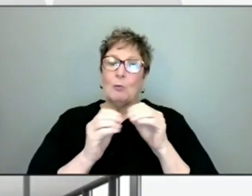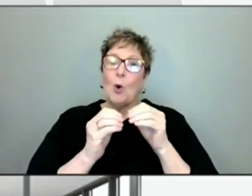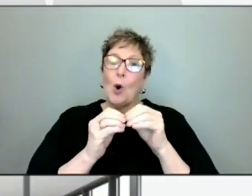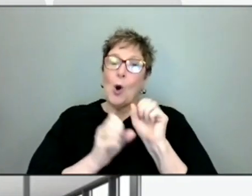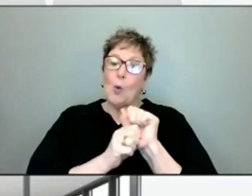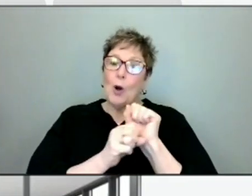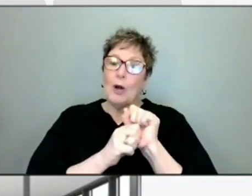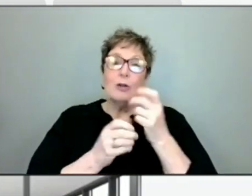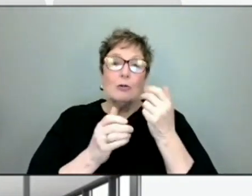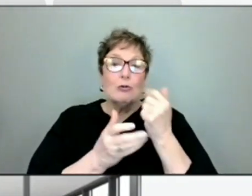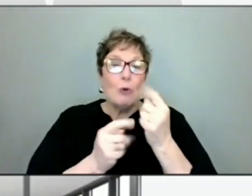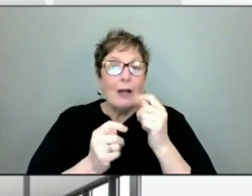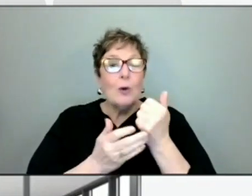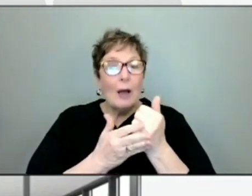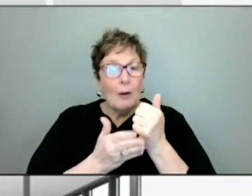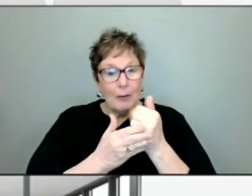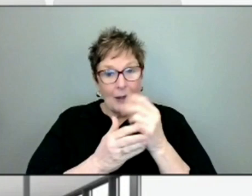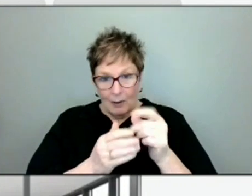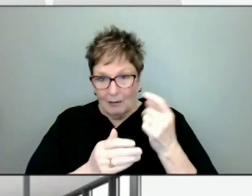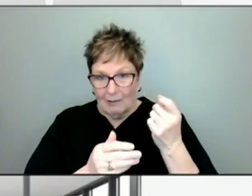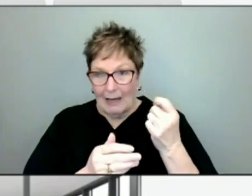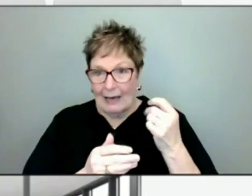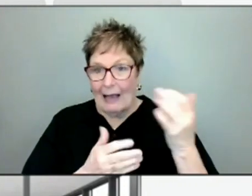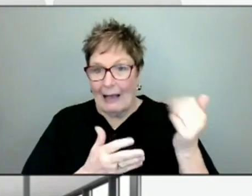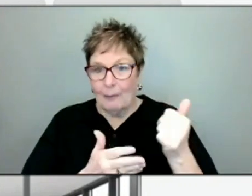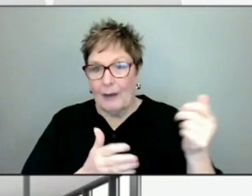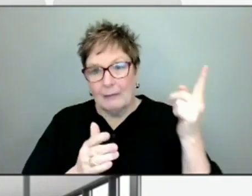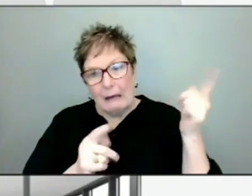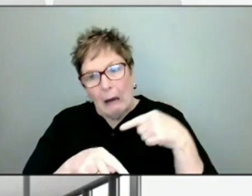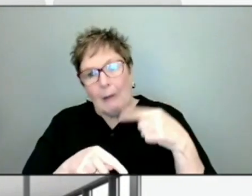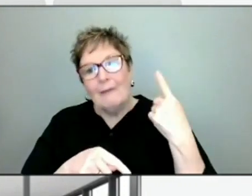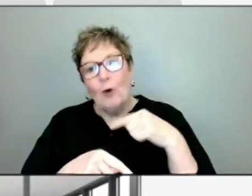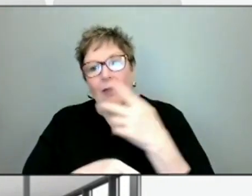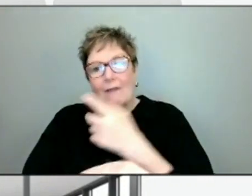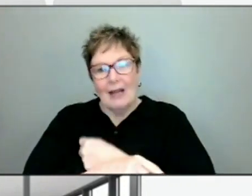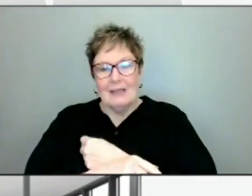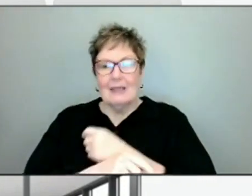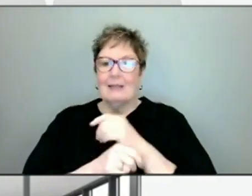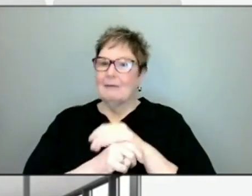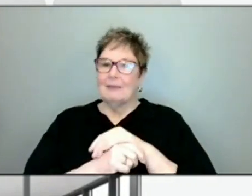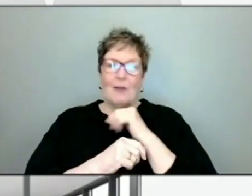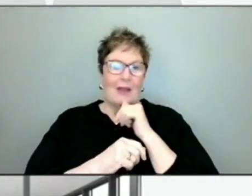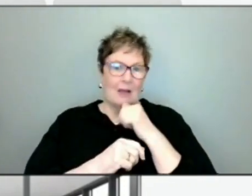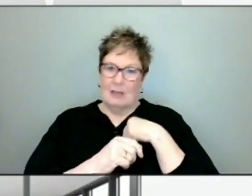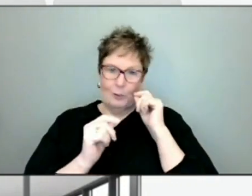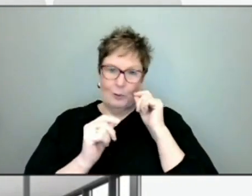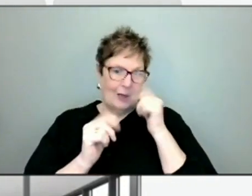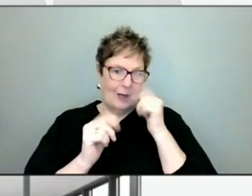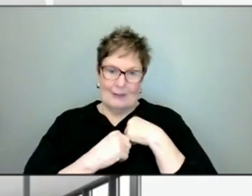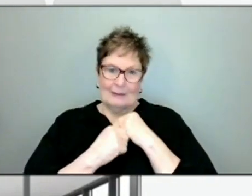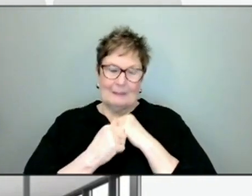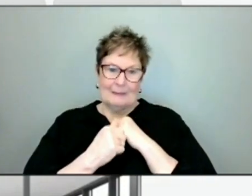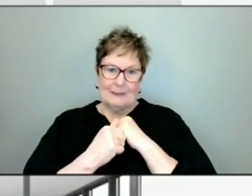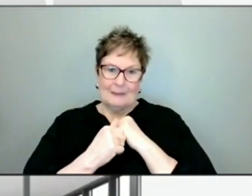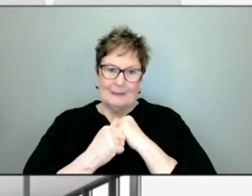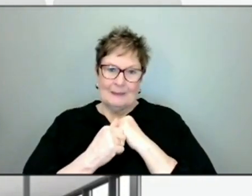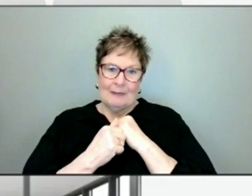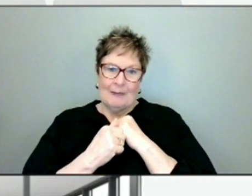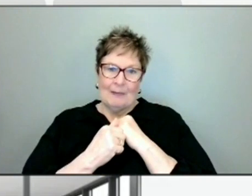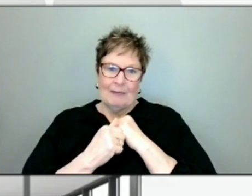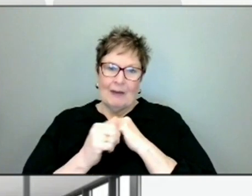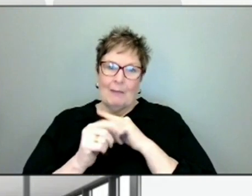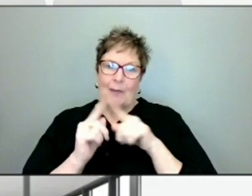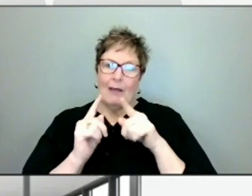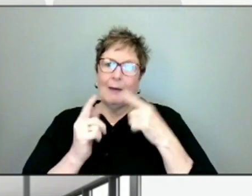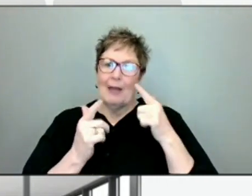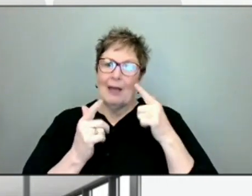help them understand the need and to get them in for the vaccines. So that's not surprising. And the main rush